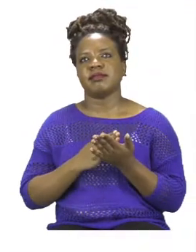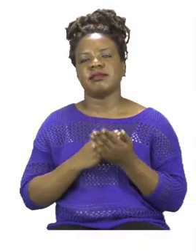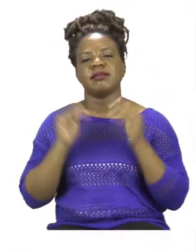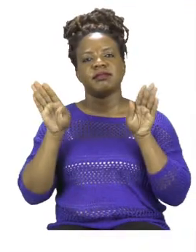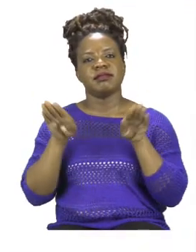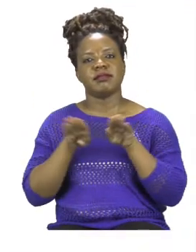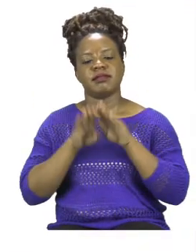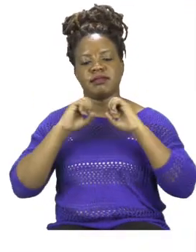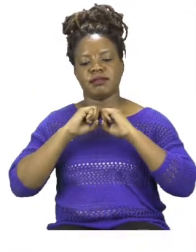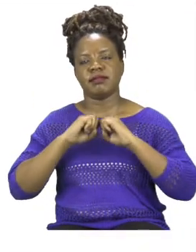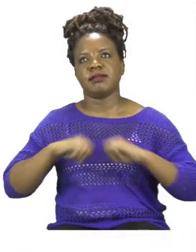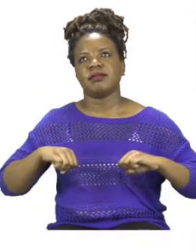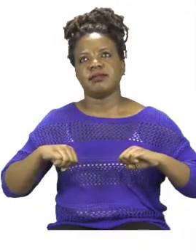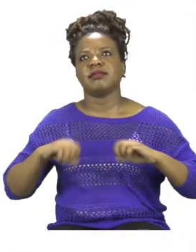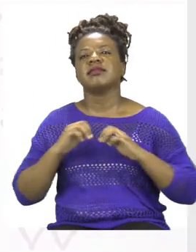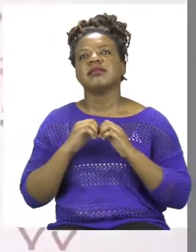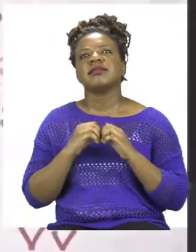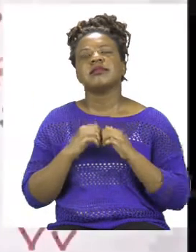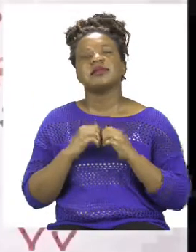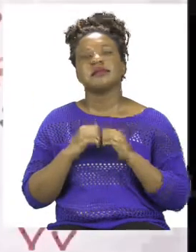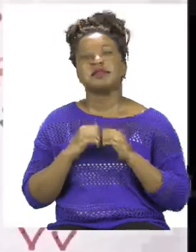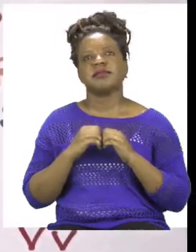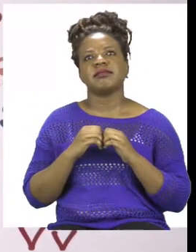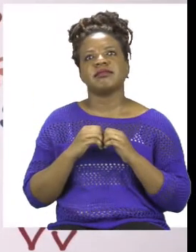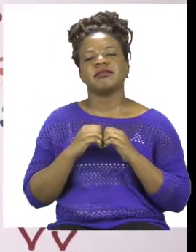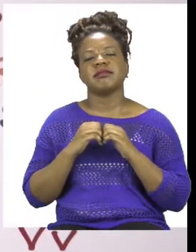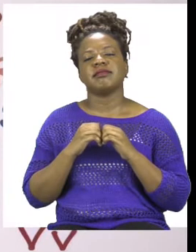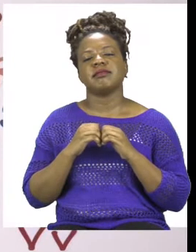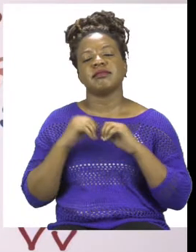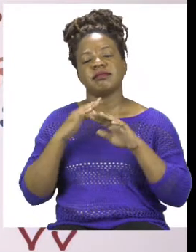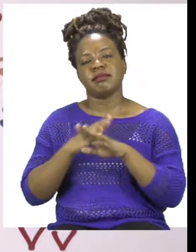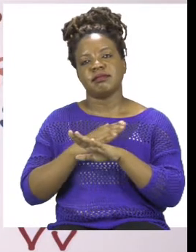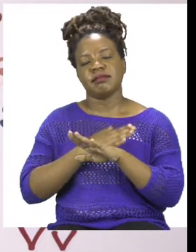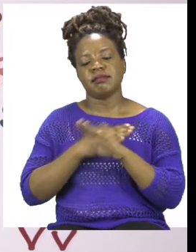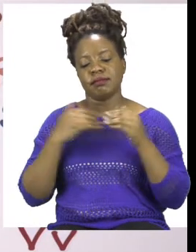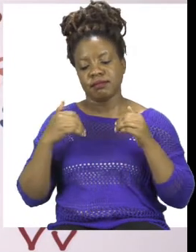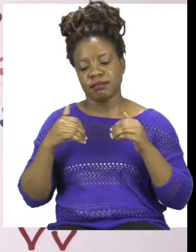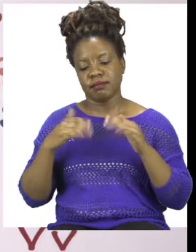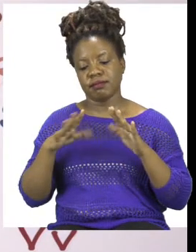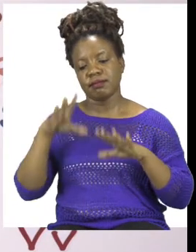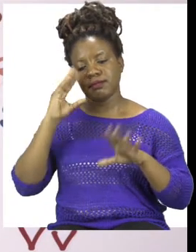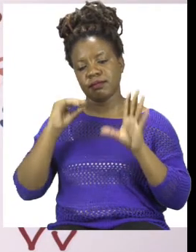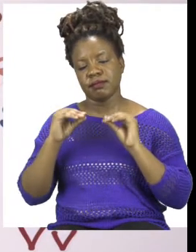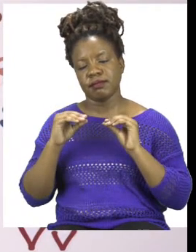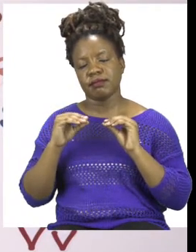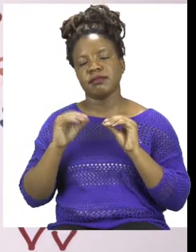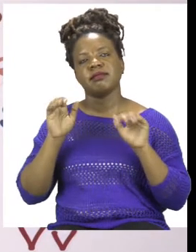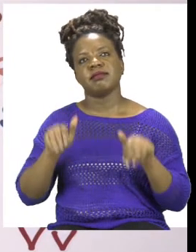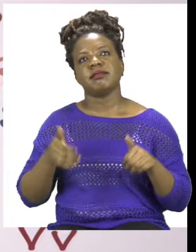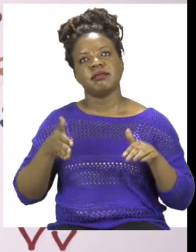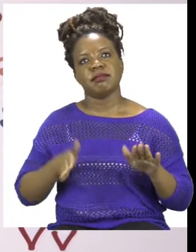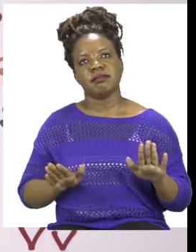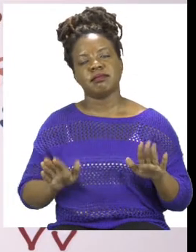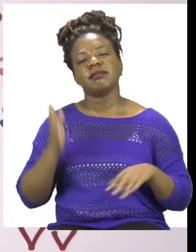and decision making. And before we get into any lessons boys and girls we know that we need